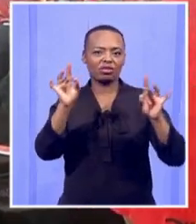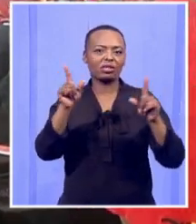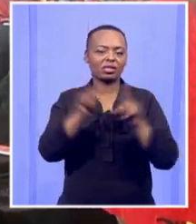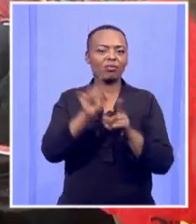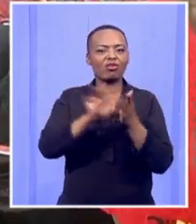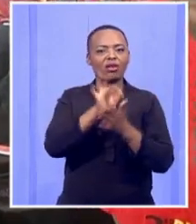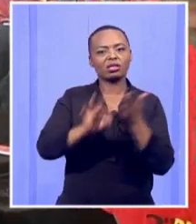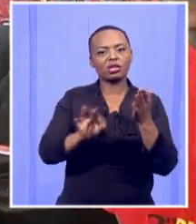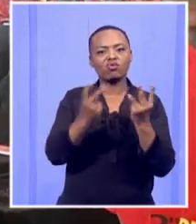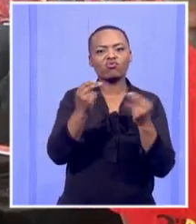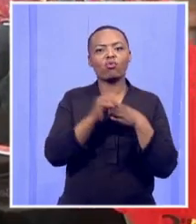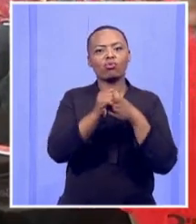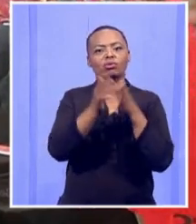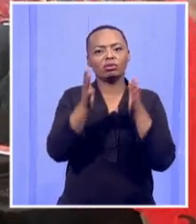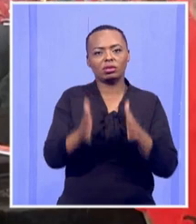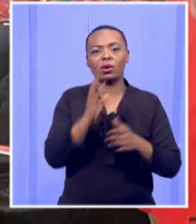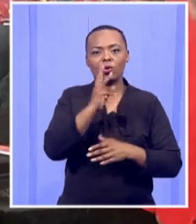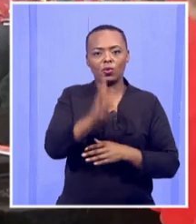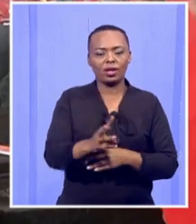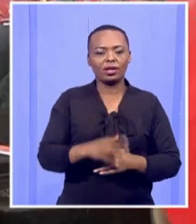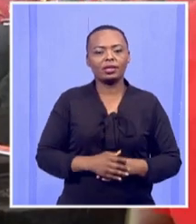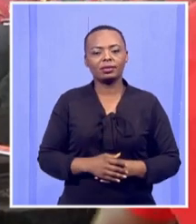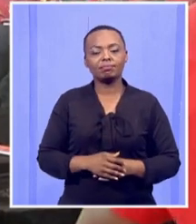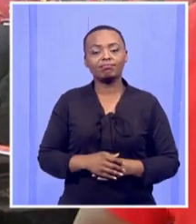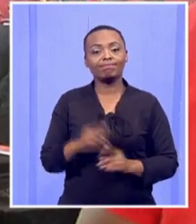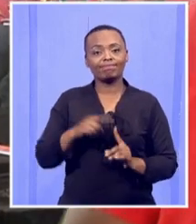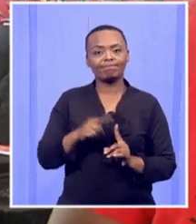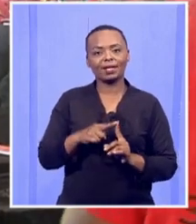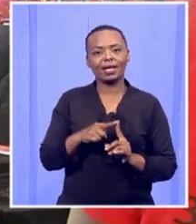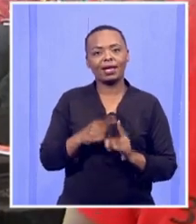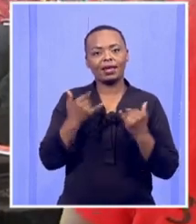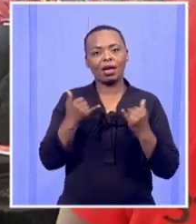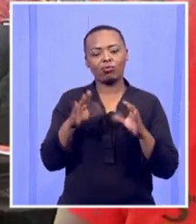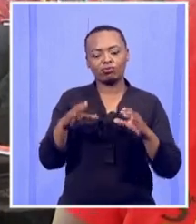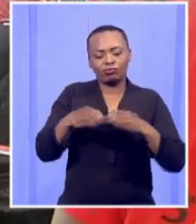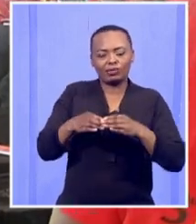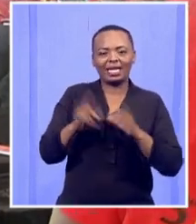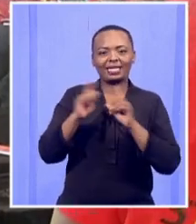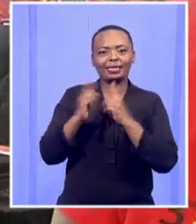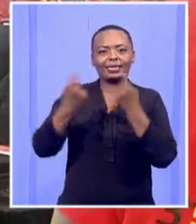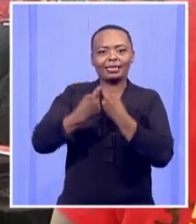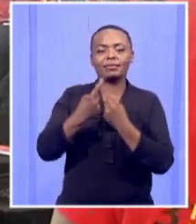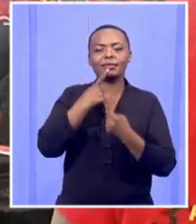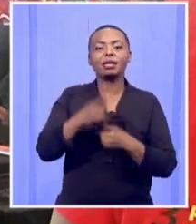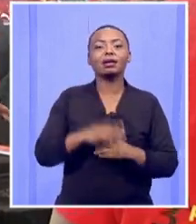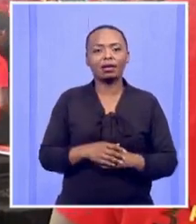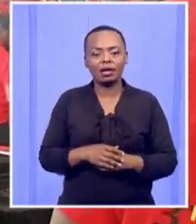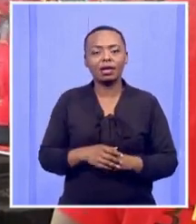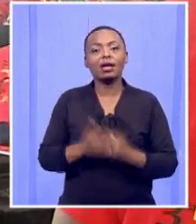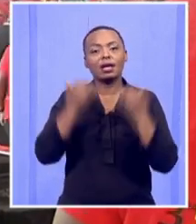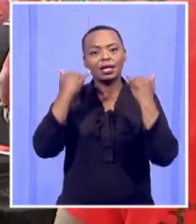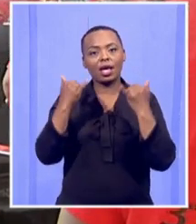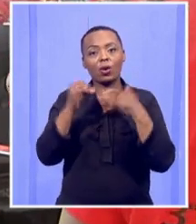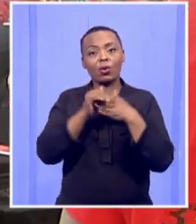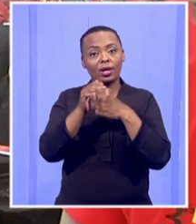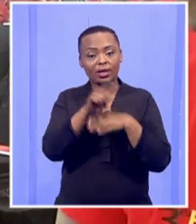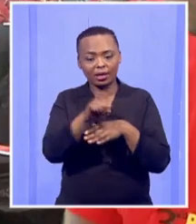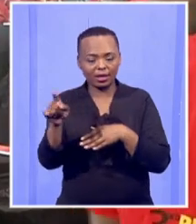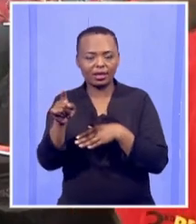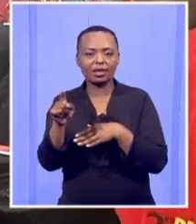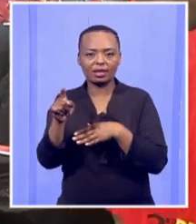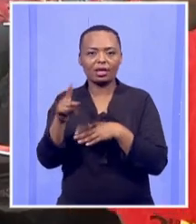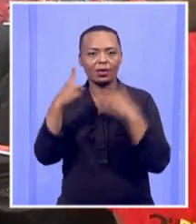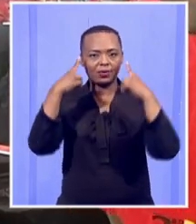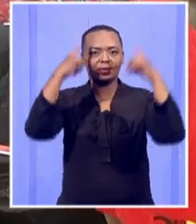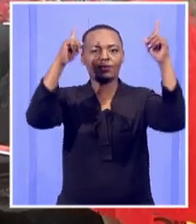the new leadership that the Central Command team was saying that it will be able to take this province to the crater